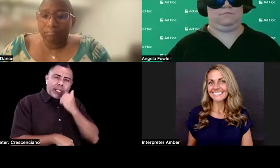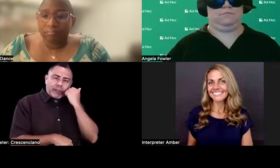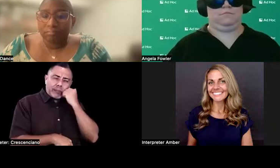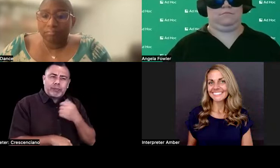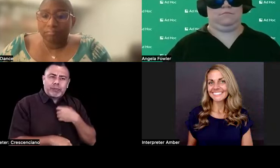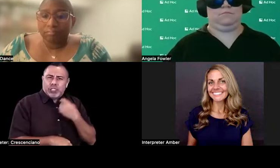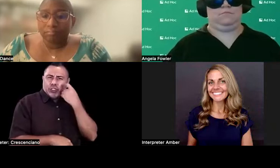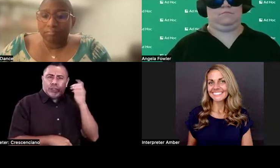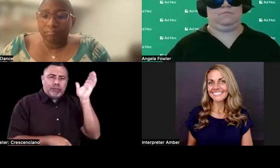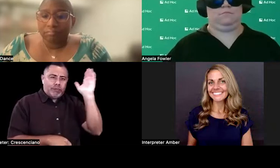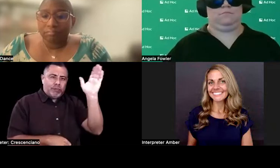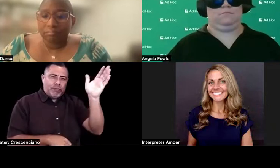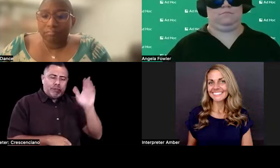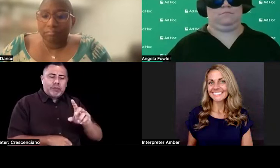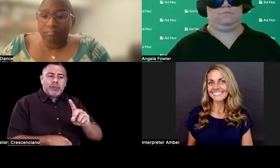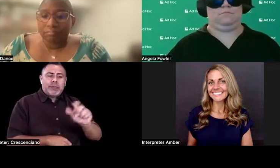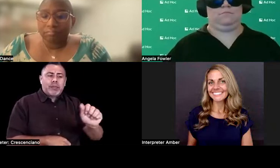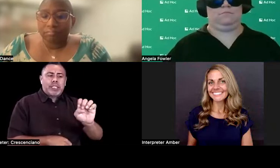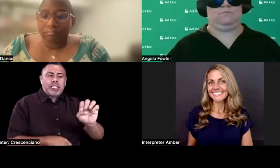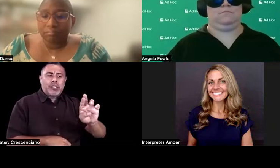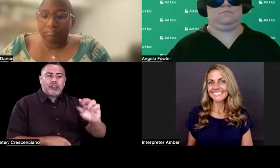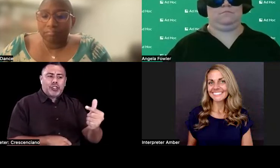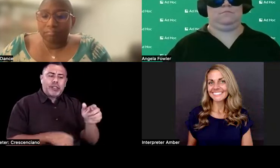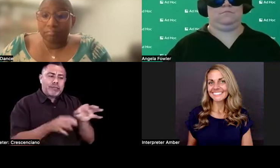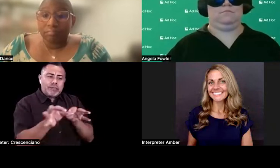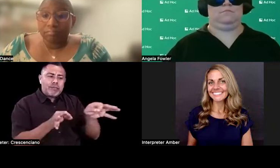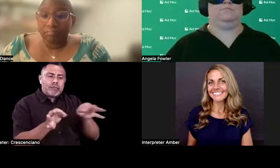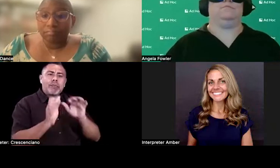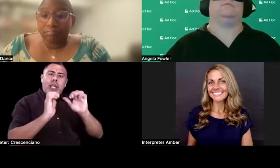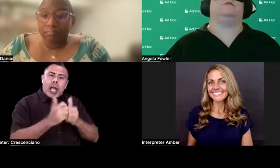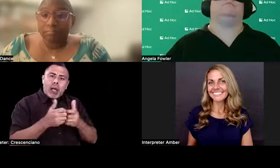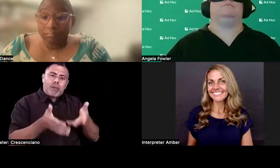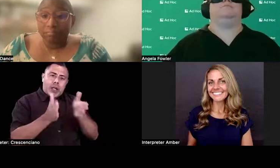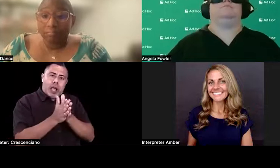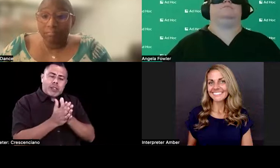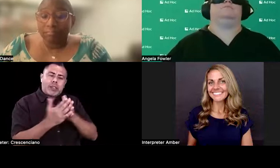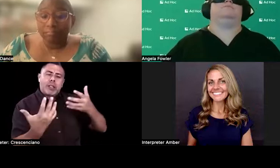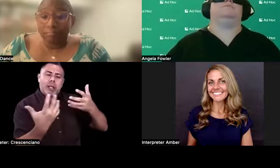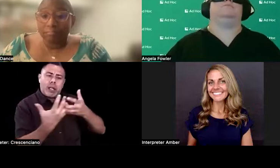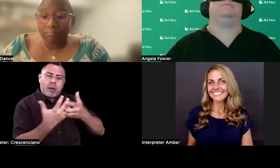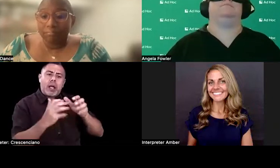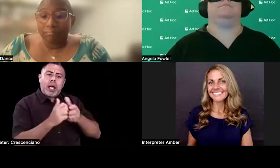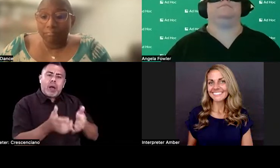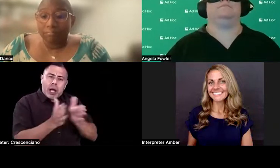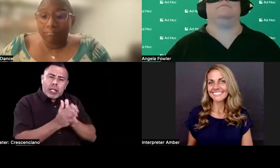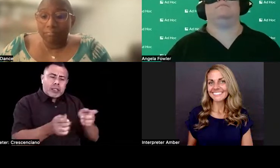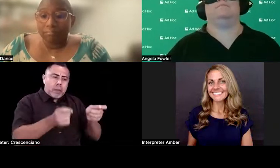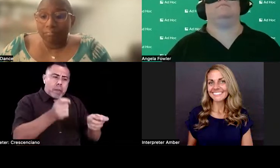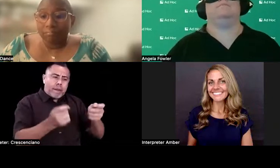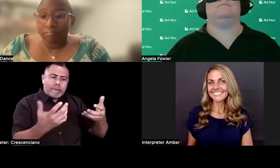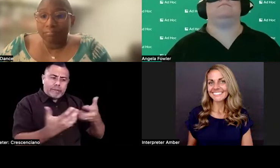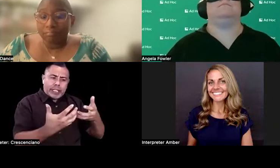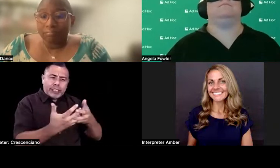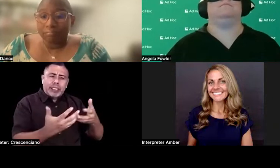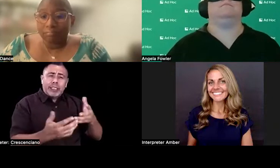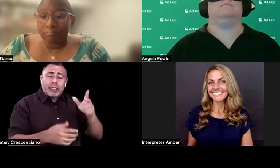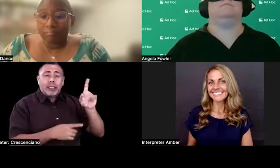ERG. I'm like how to ask for accommodations, um, and modifications, things like that. So employers definitely, they